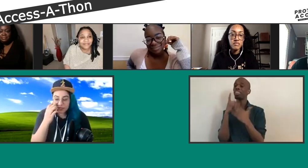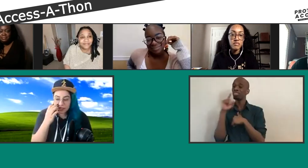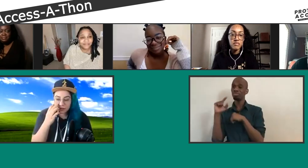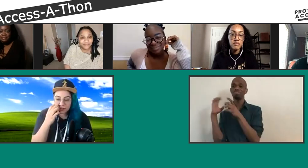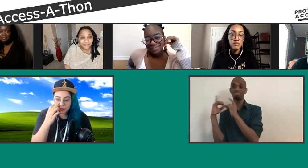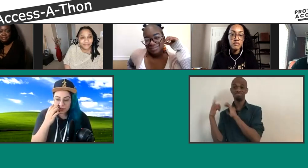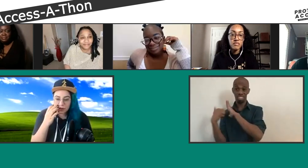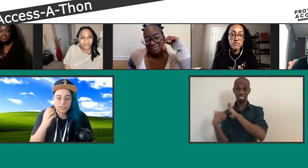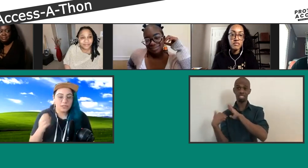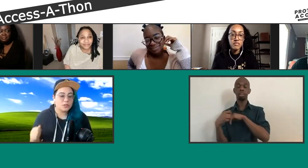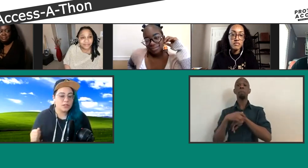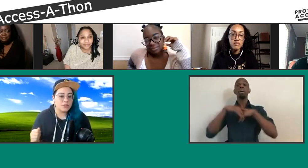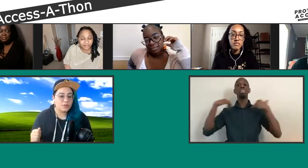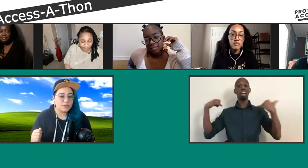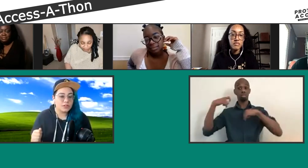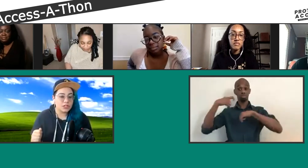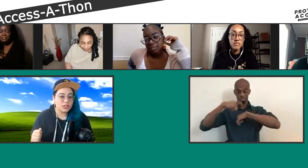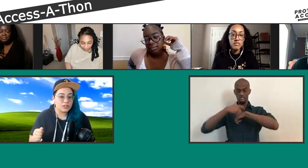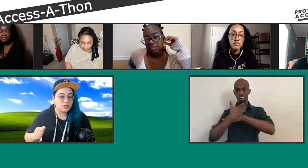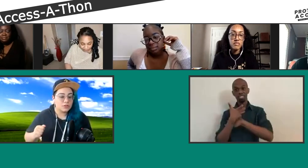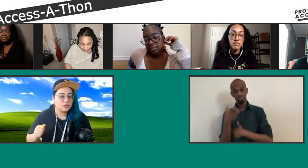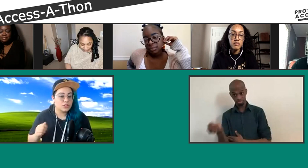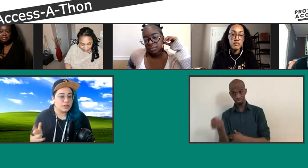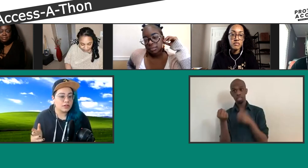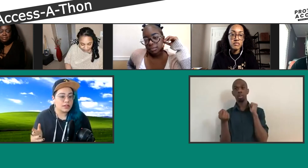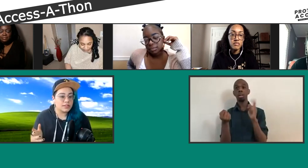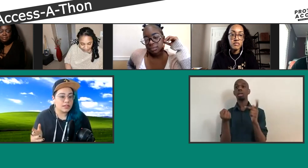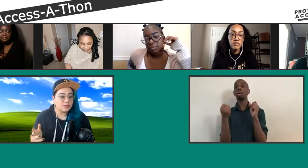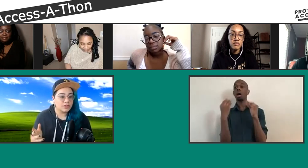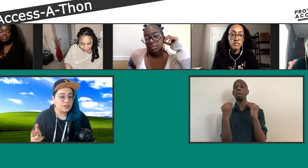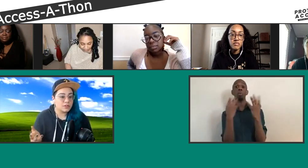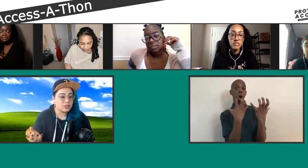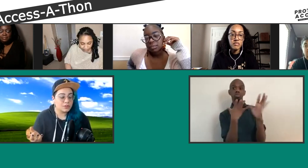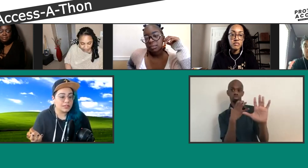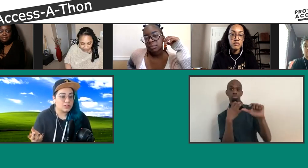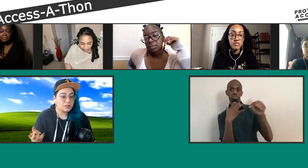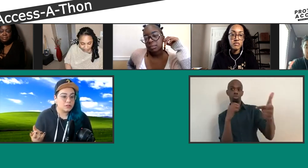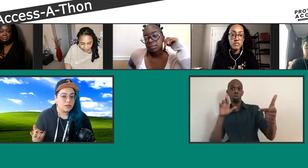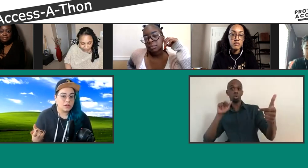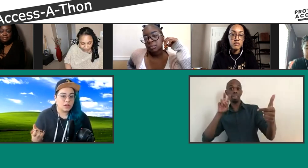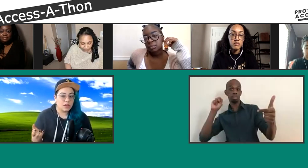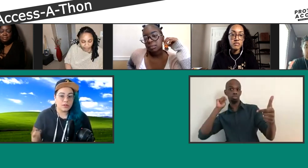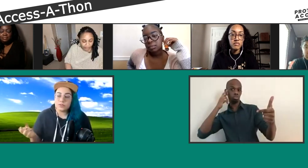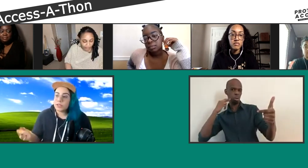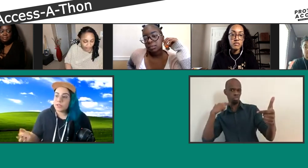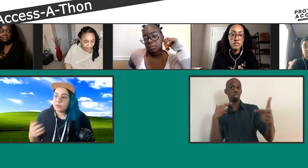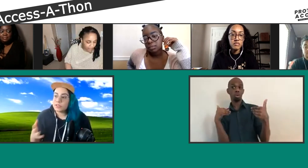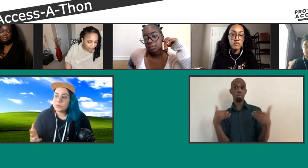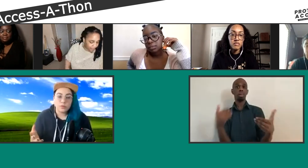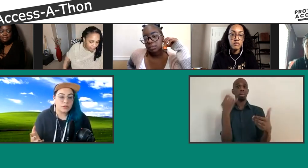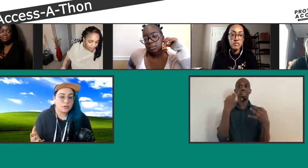we are coming to the end of our time. So I do just want to give Raven a chance to shout out a cause if there is one that she would like to. Um, otherwise,